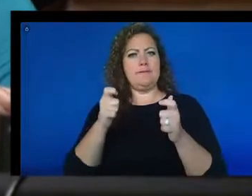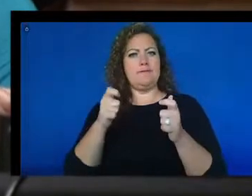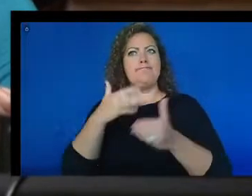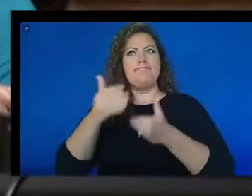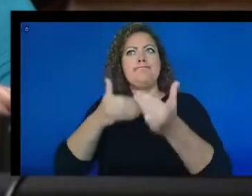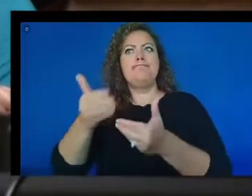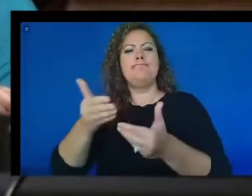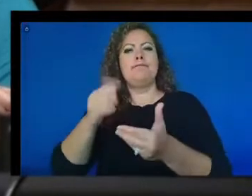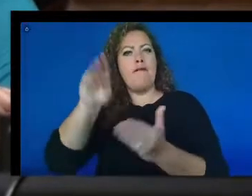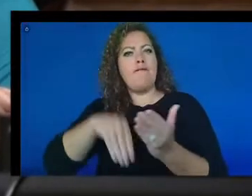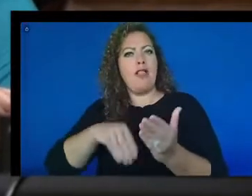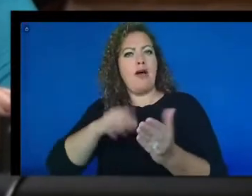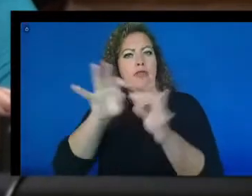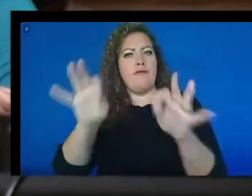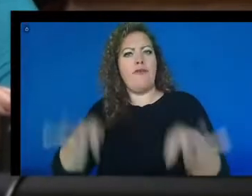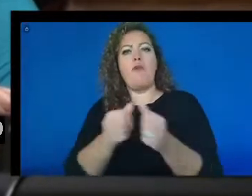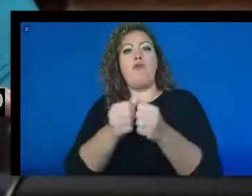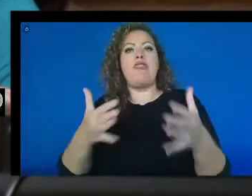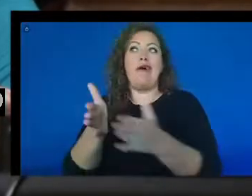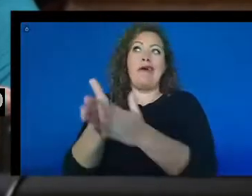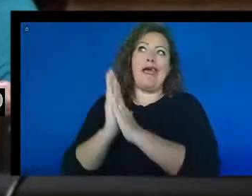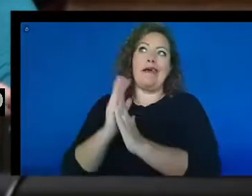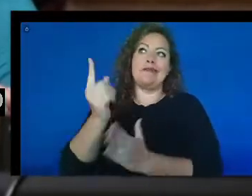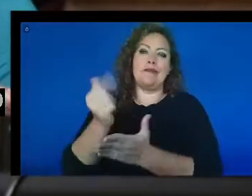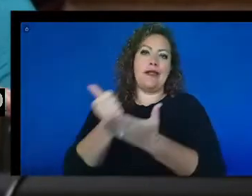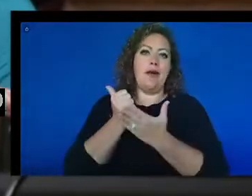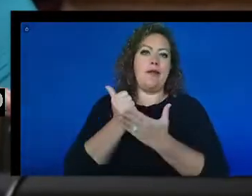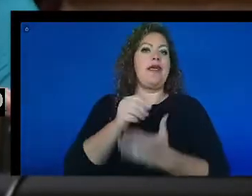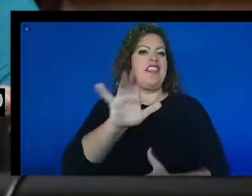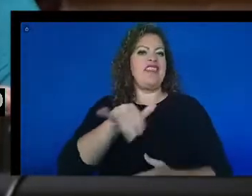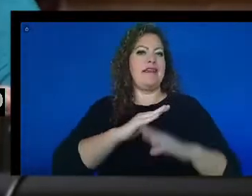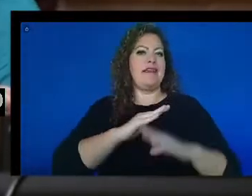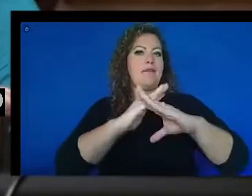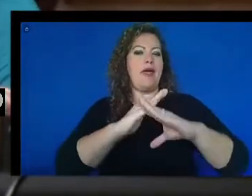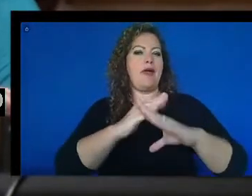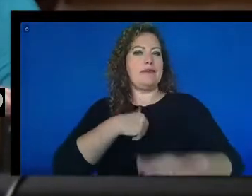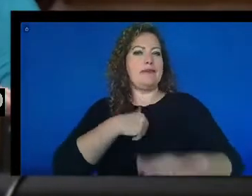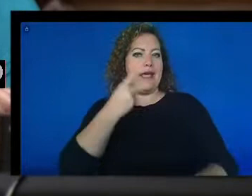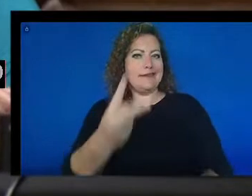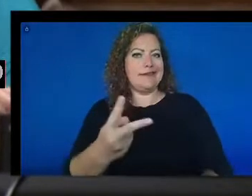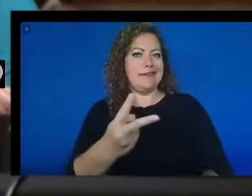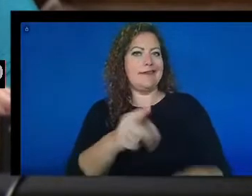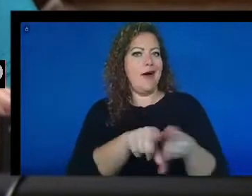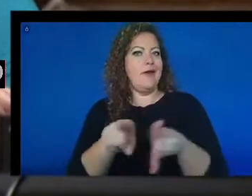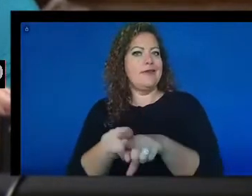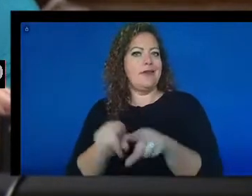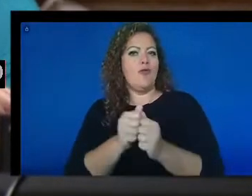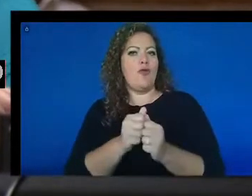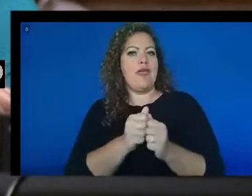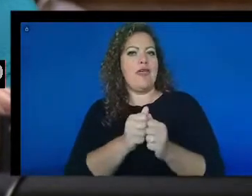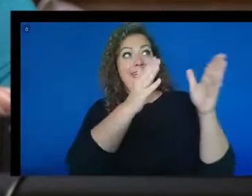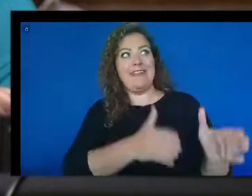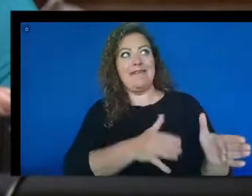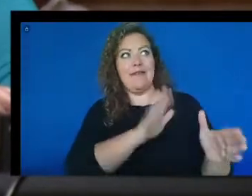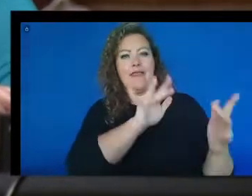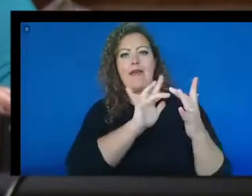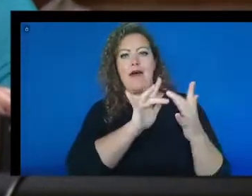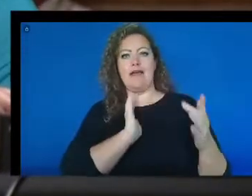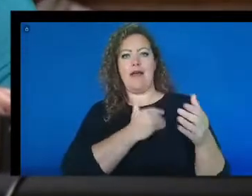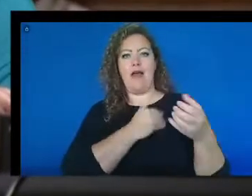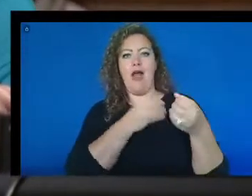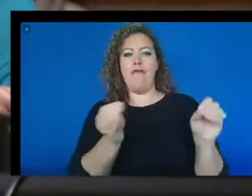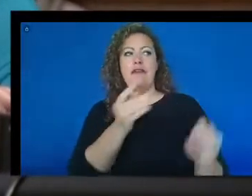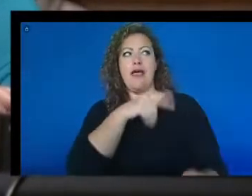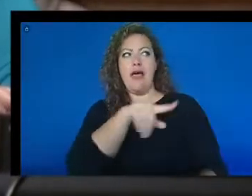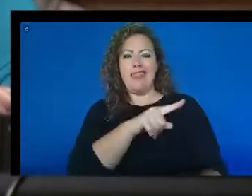help me, that's the type of barriers that I see as well with individuals that contact our office. That they seem to have issues,